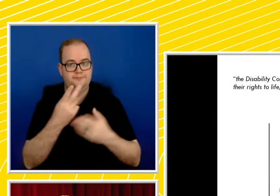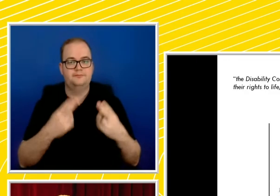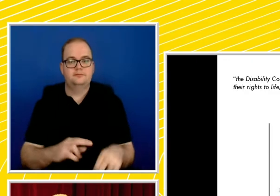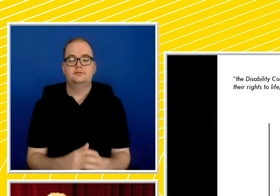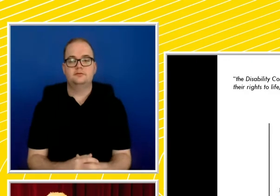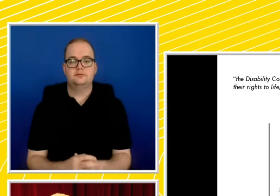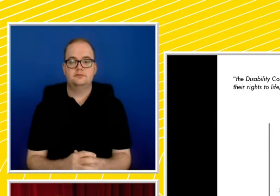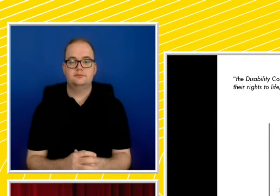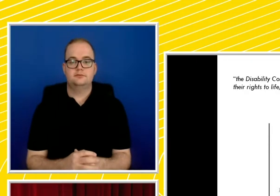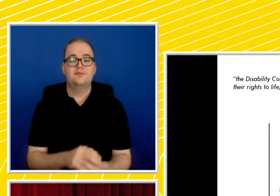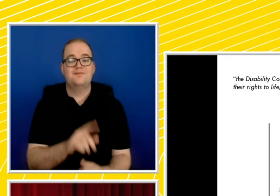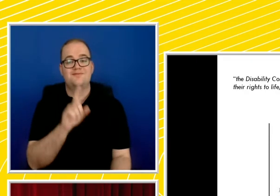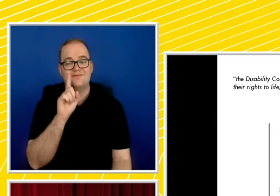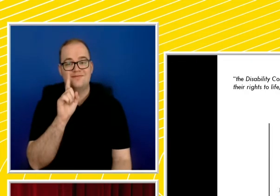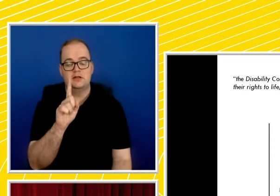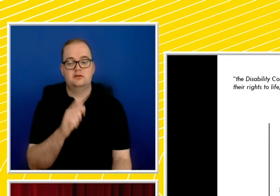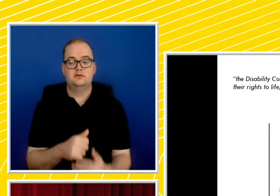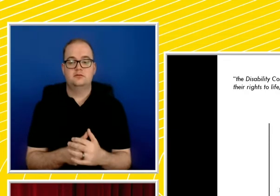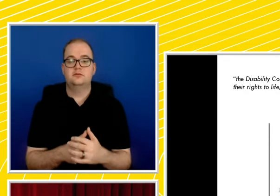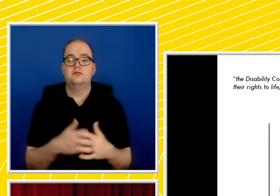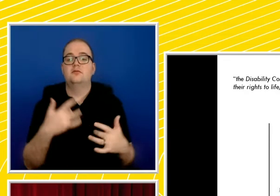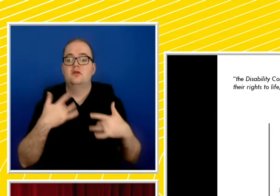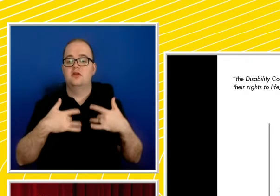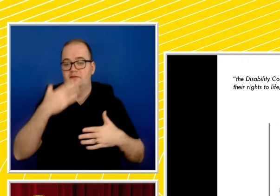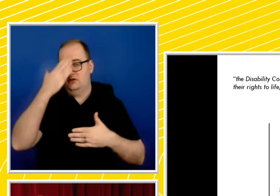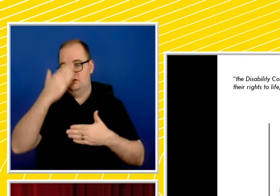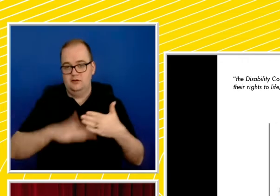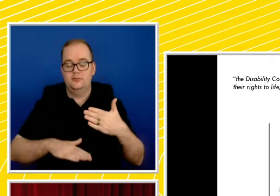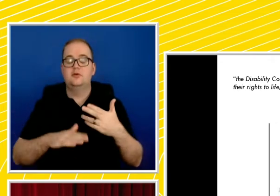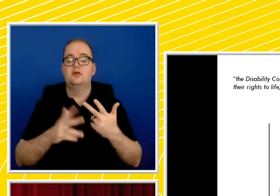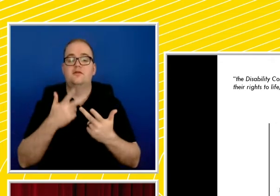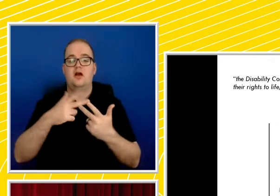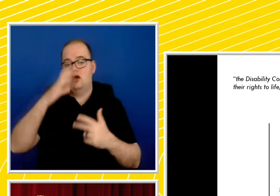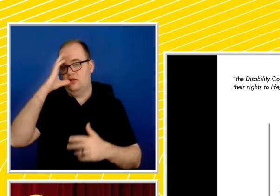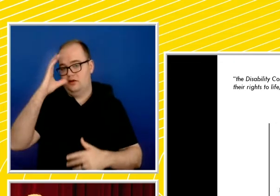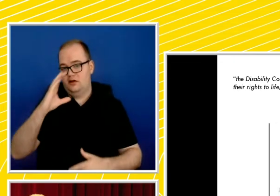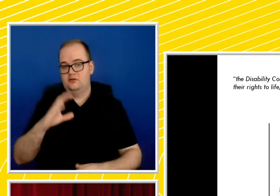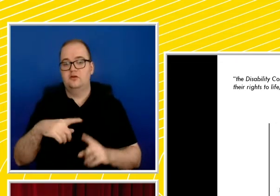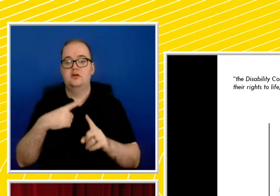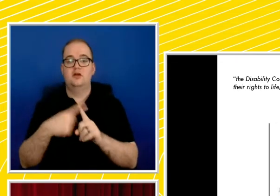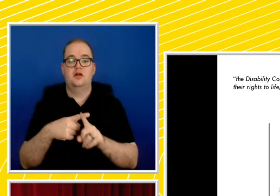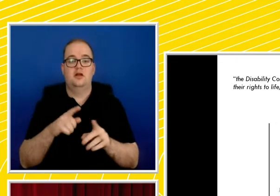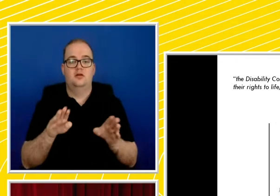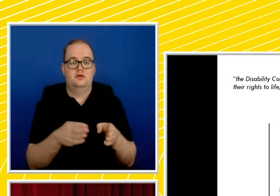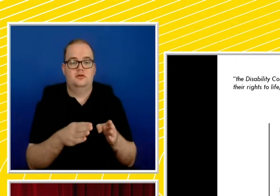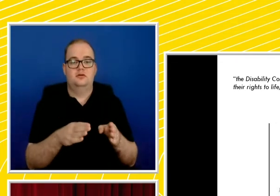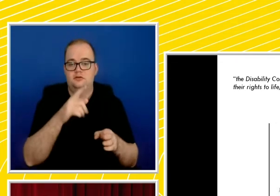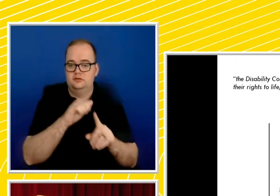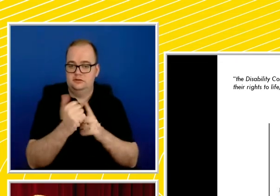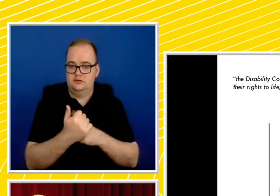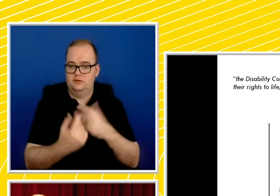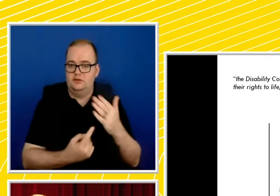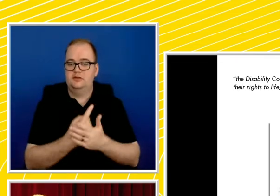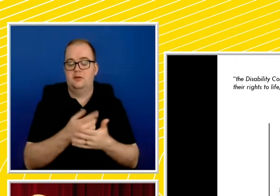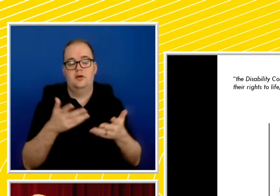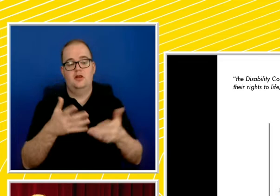However, the lived experience of Benelux's countries and the apparent bracket creep of situations enabling medicalised assisted dying